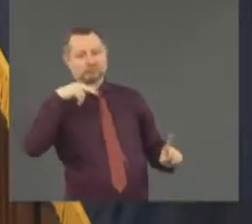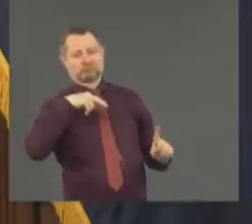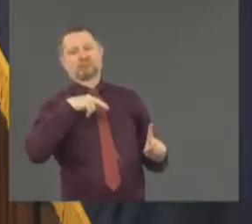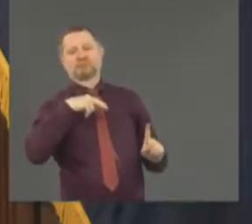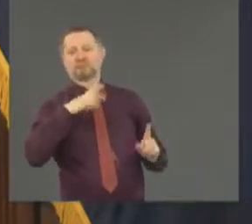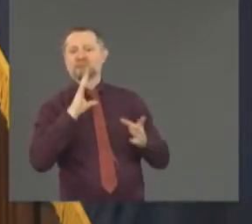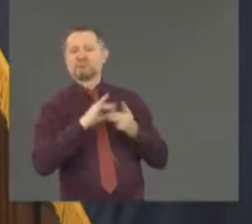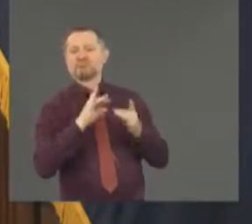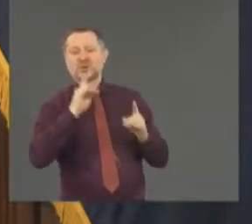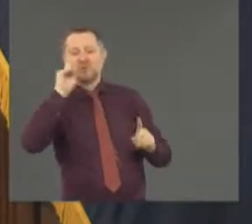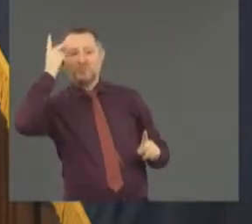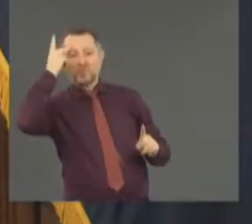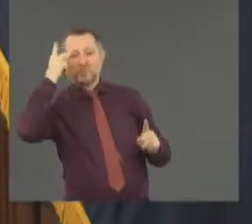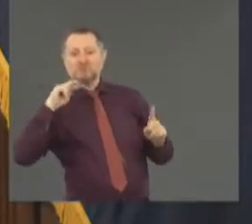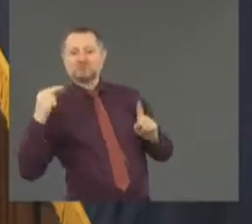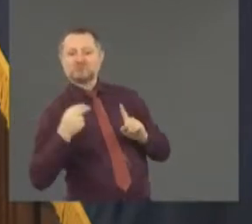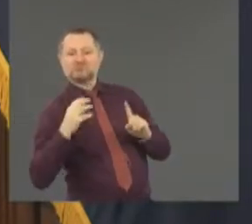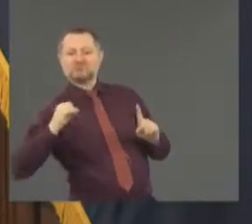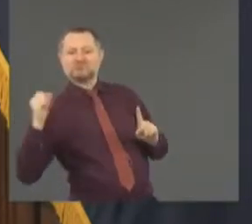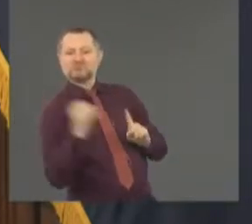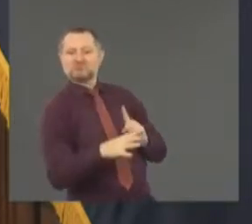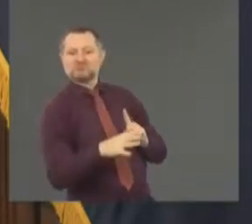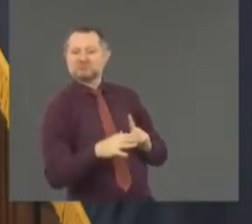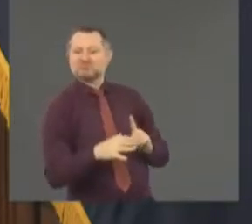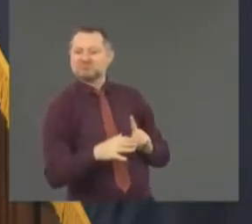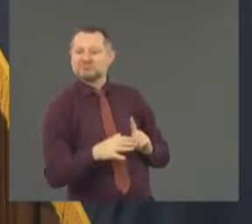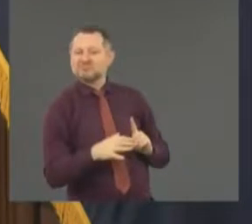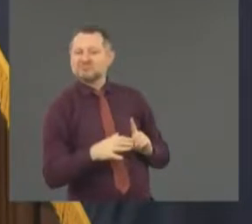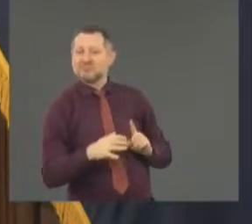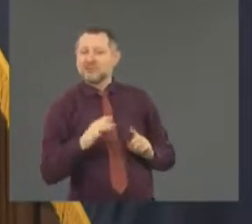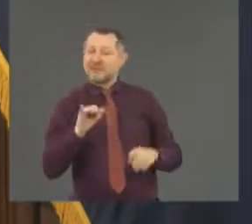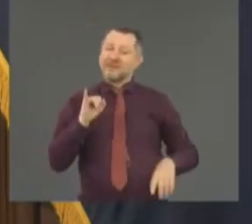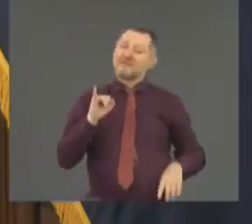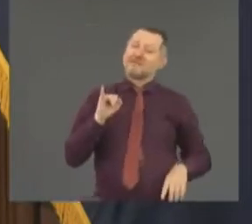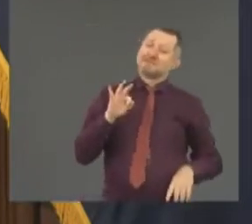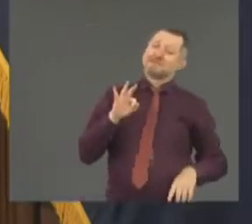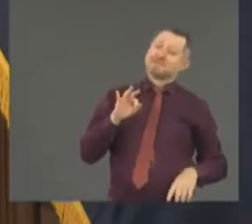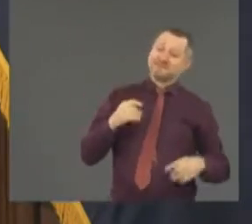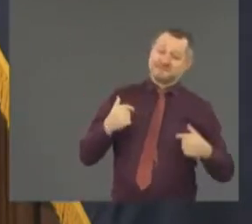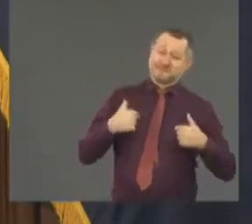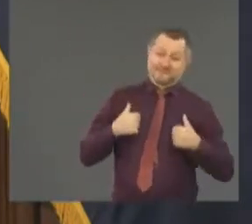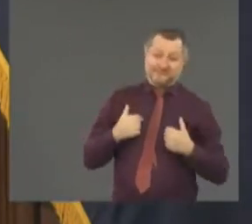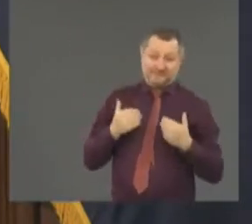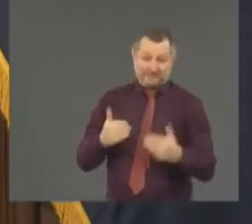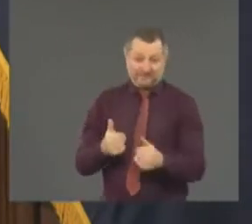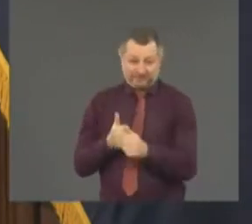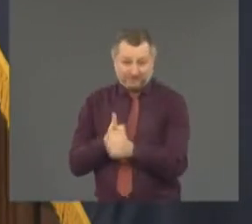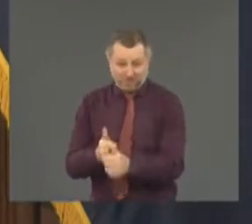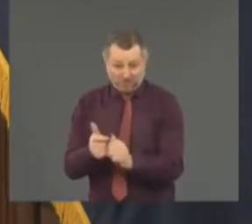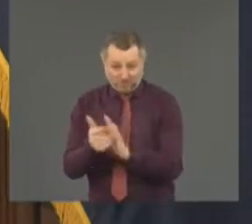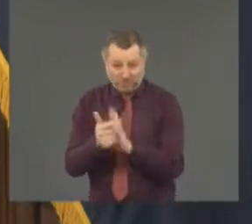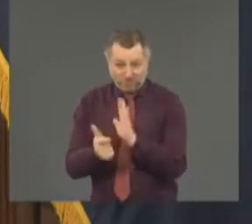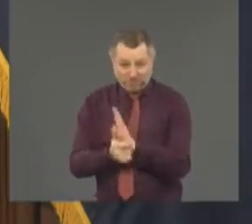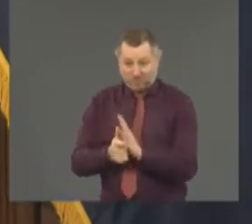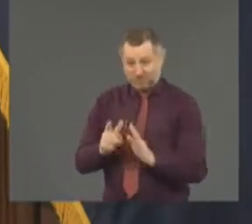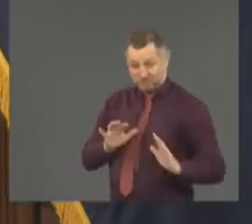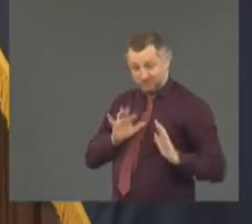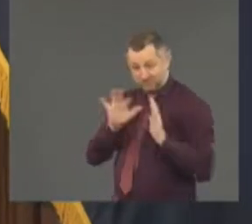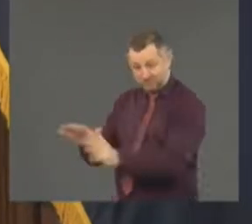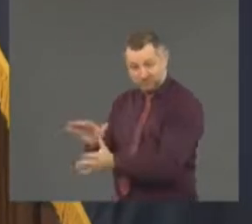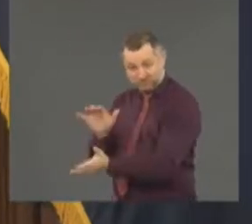and to actually do it governmentally legally you'd make a bad situation worse.